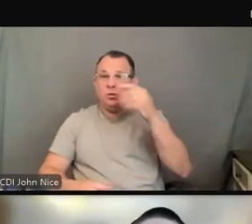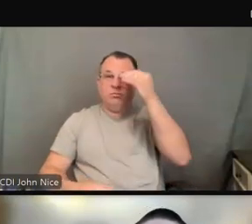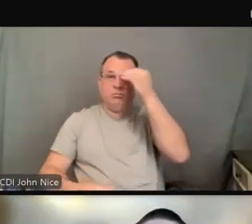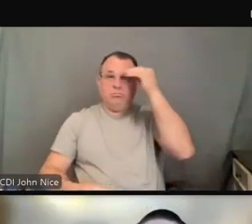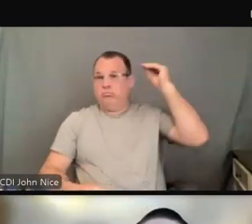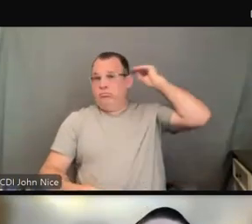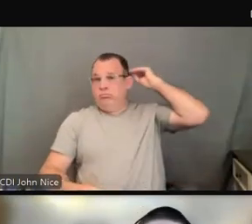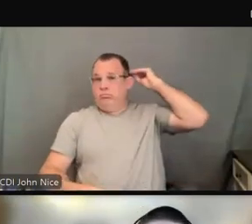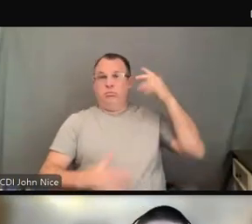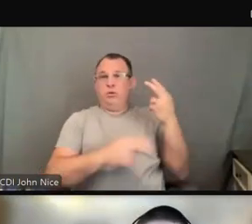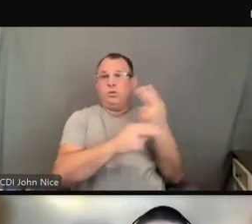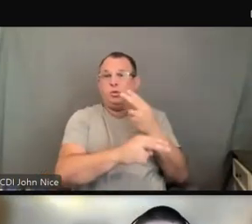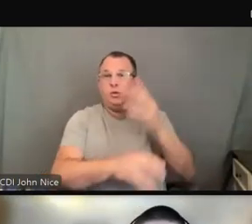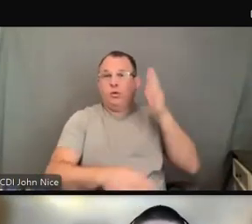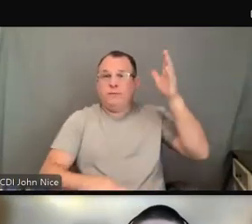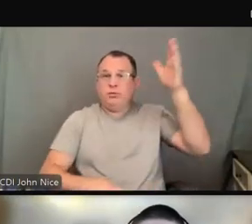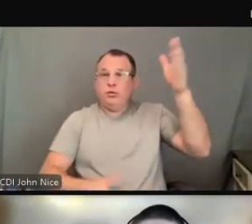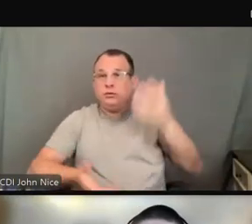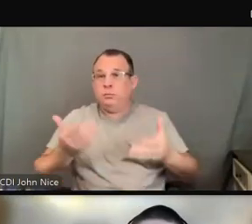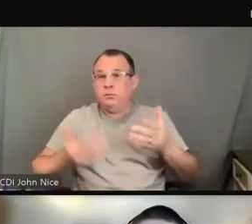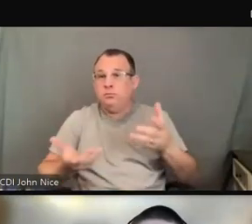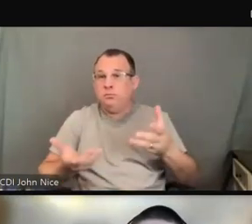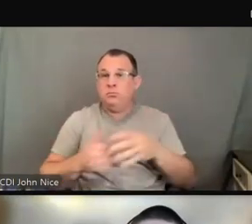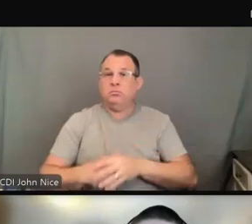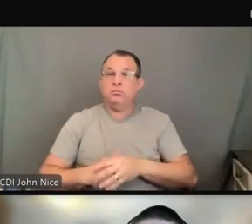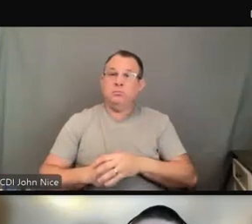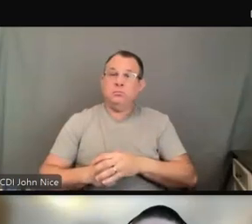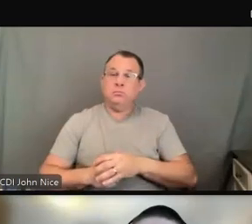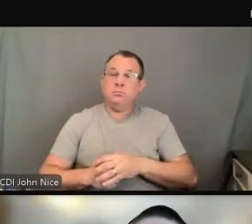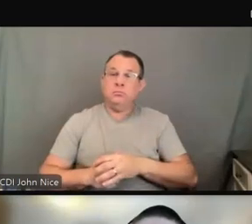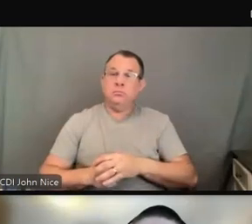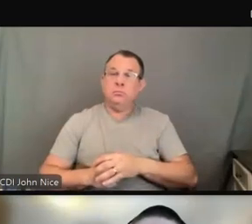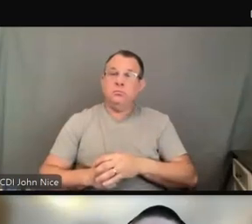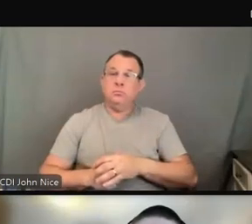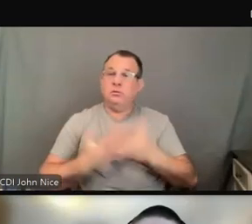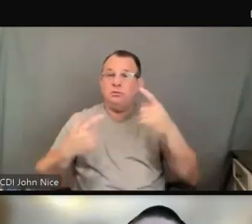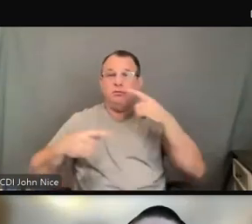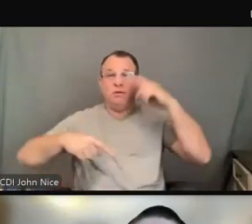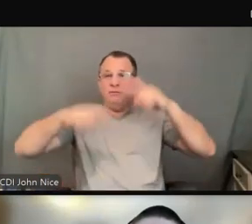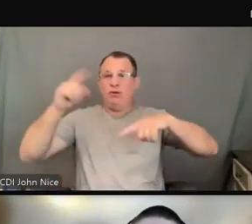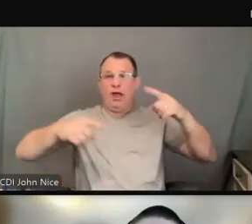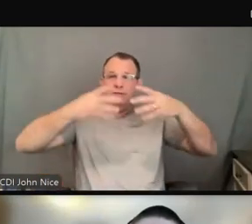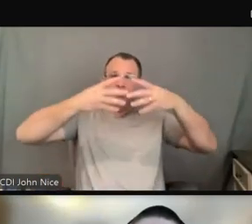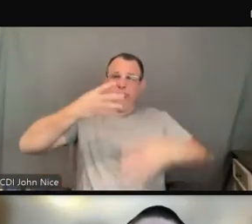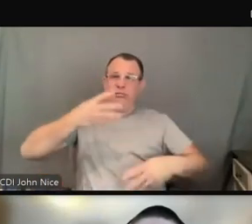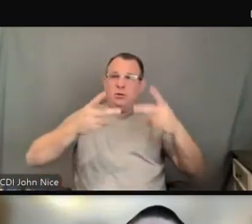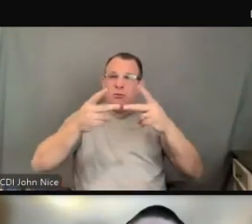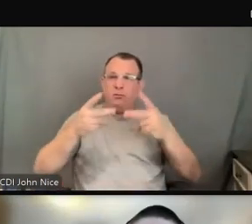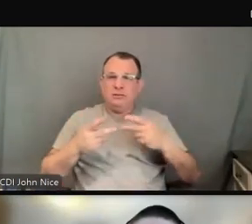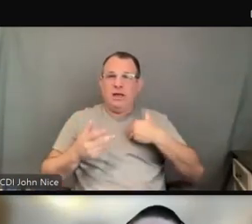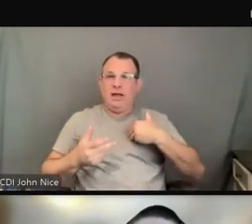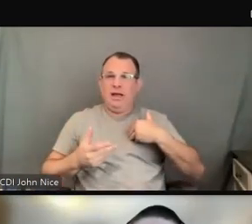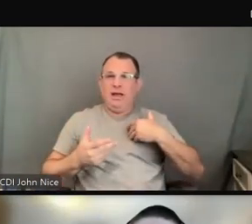these are resources from a variety of different places, including the Department of Justice,